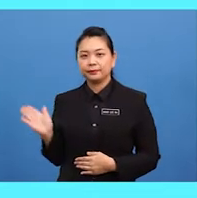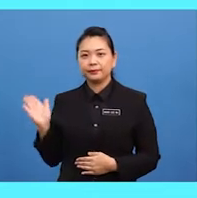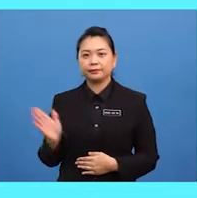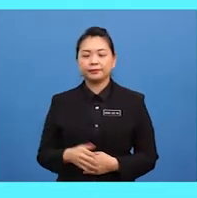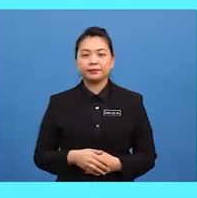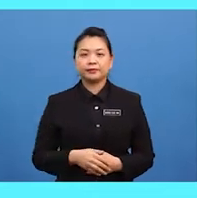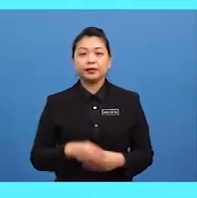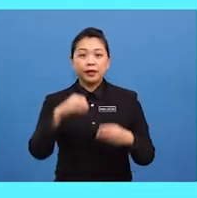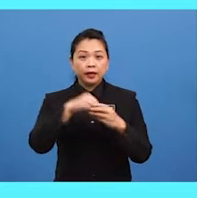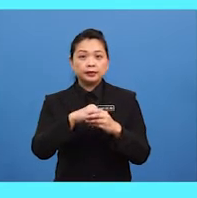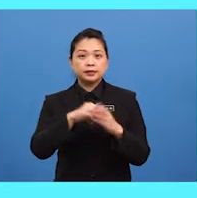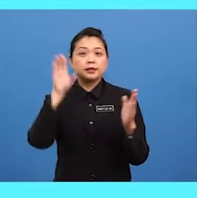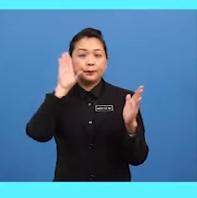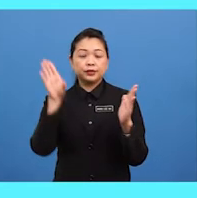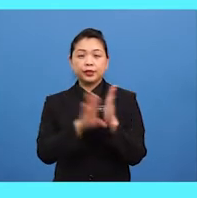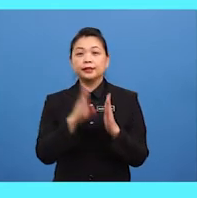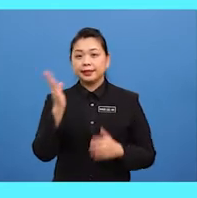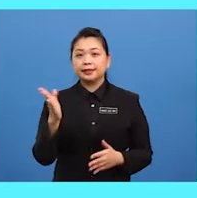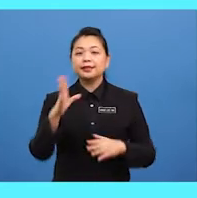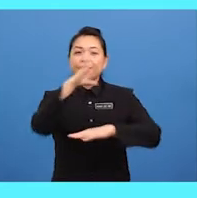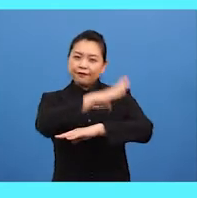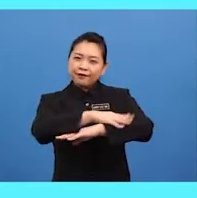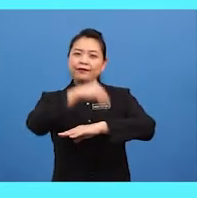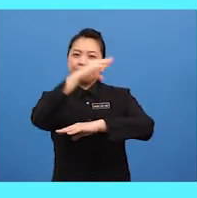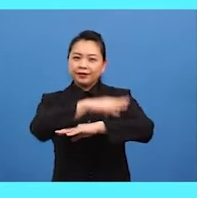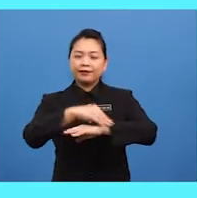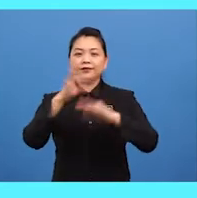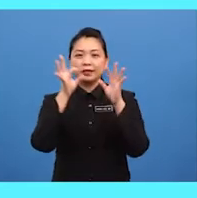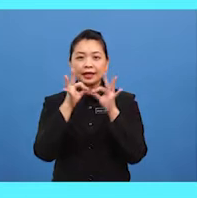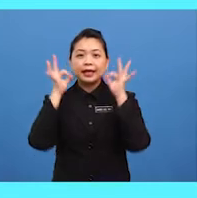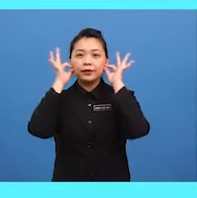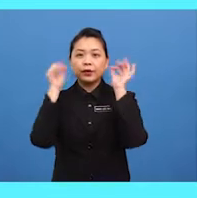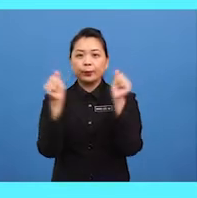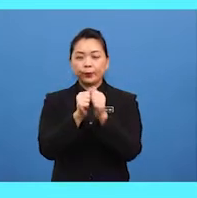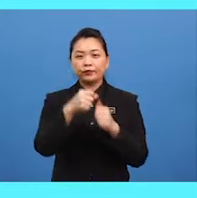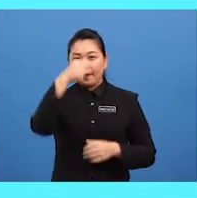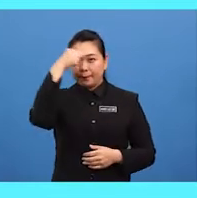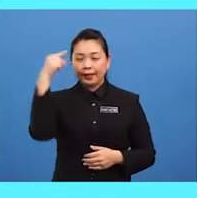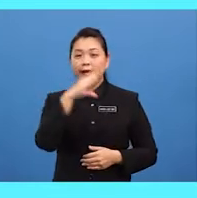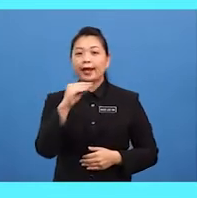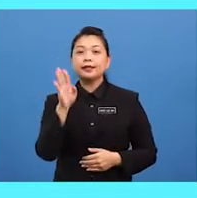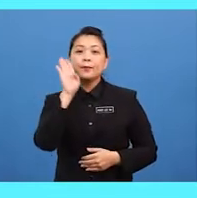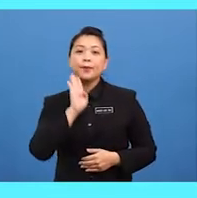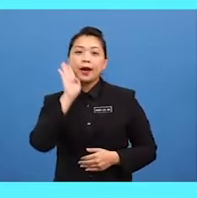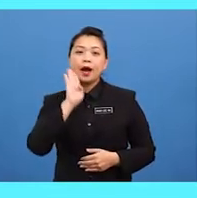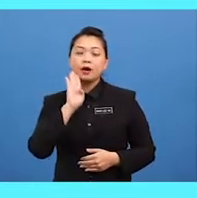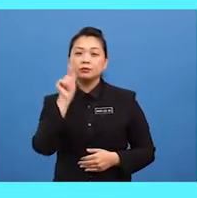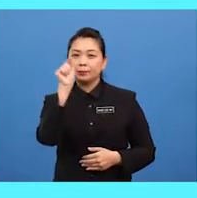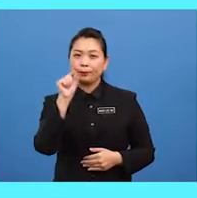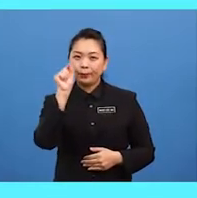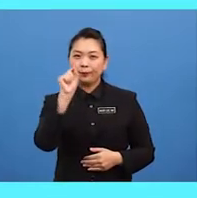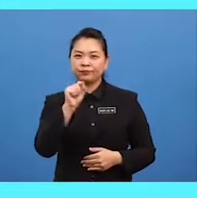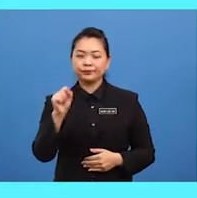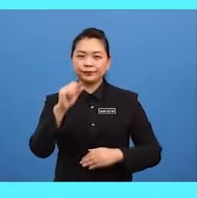in this picture there is a fluffy cat with black and brown spots on it